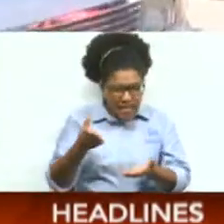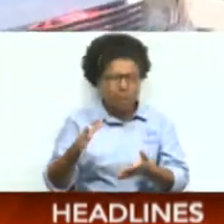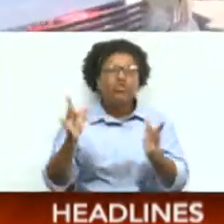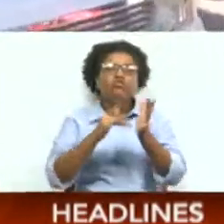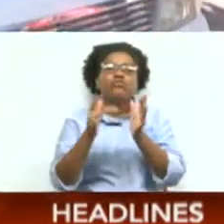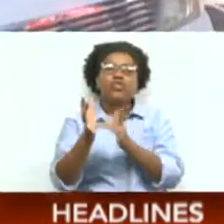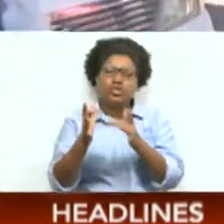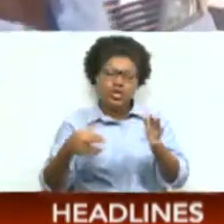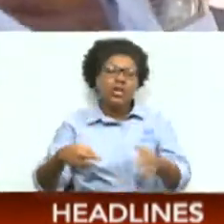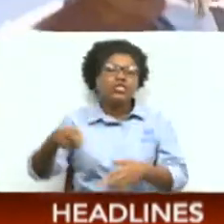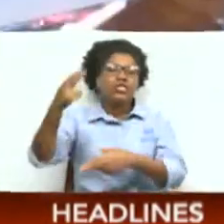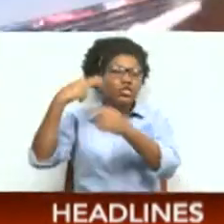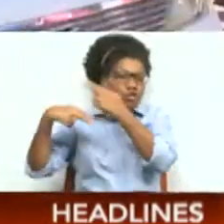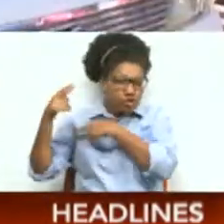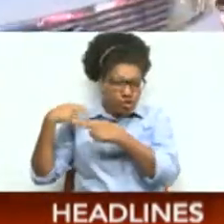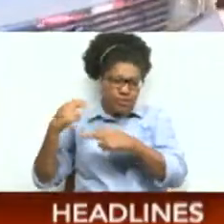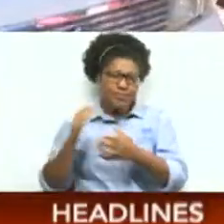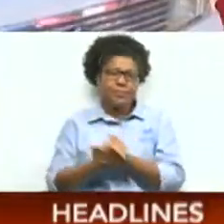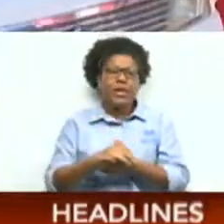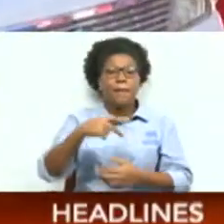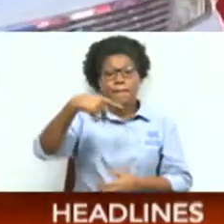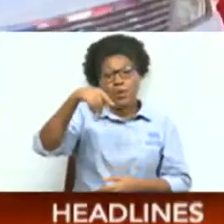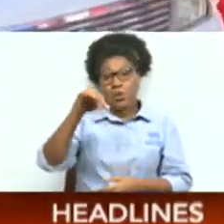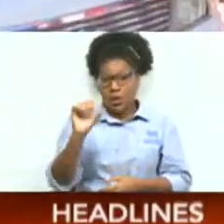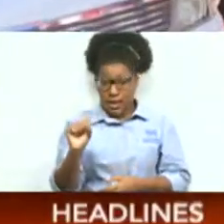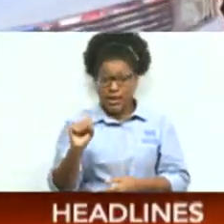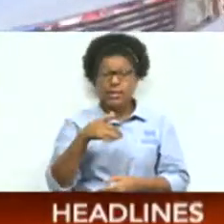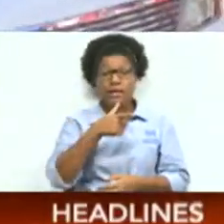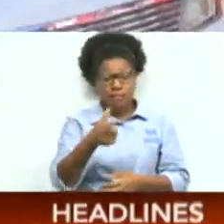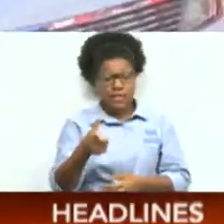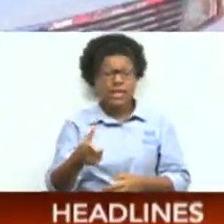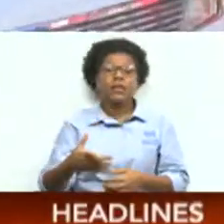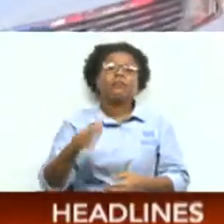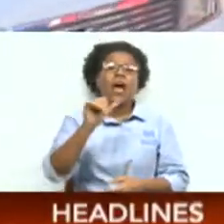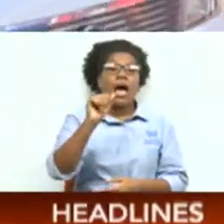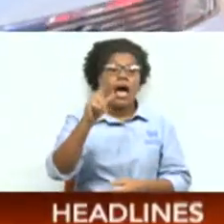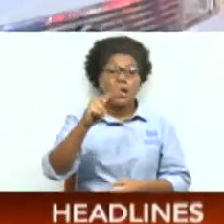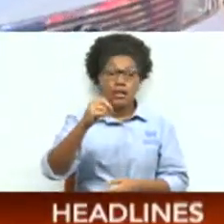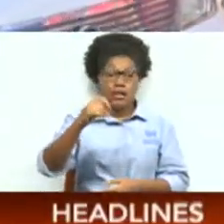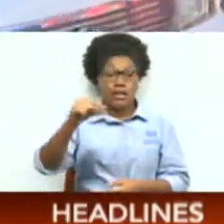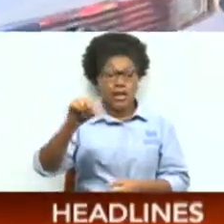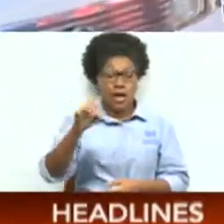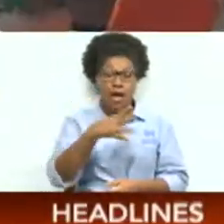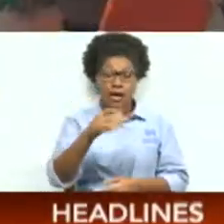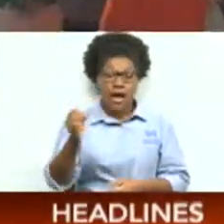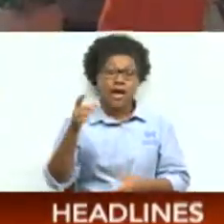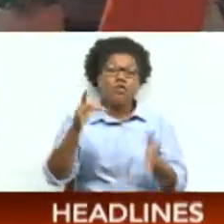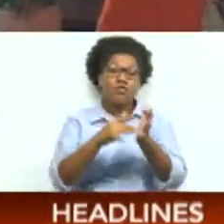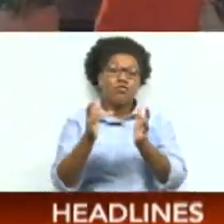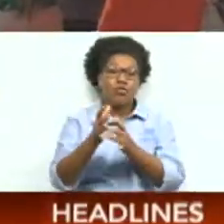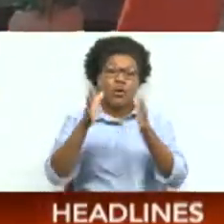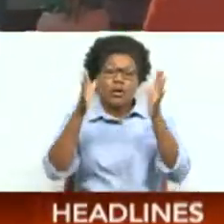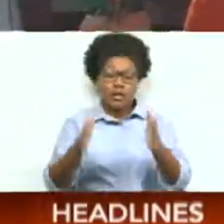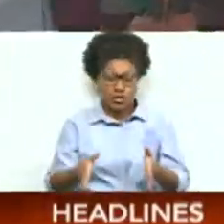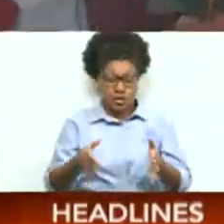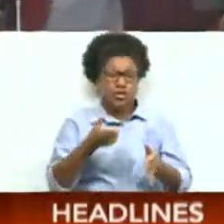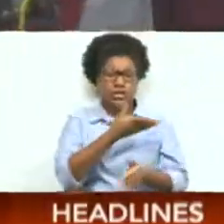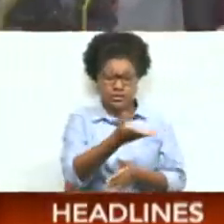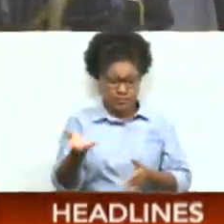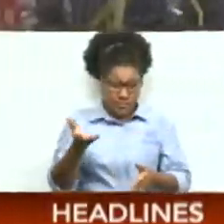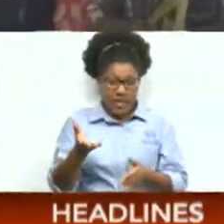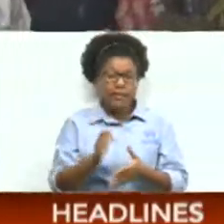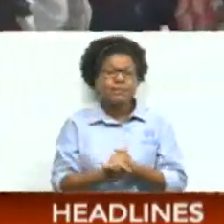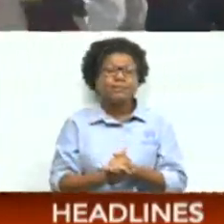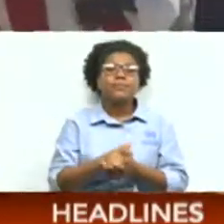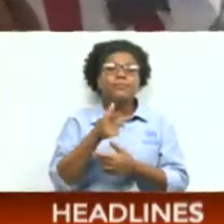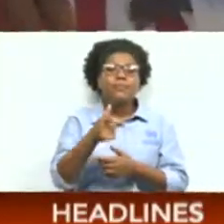In Port of Spain, the Anglican and Roman Catholic churches joined for the procession through the streets of the capital. Vicar General Father Martin